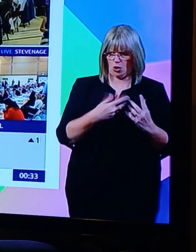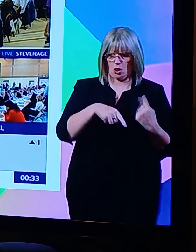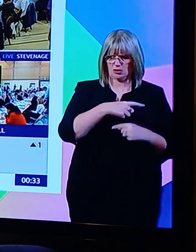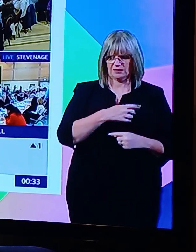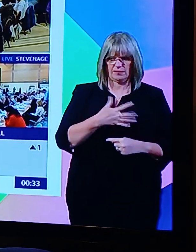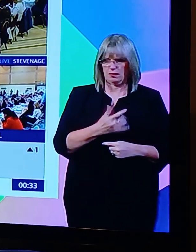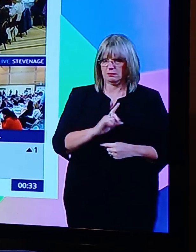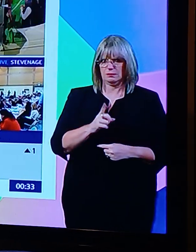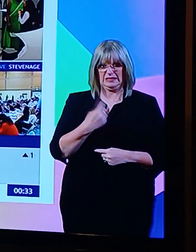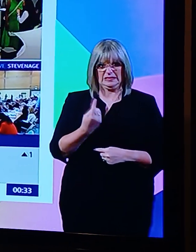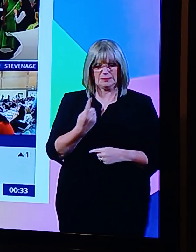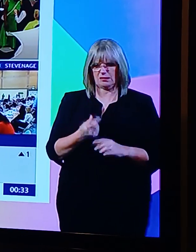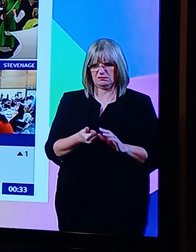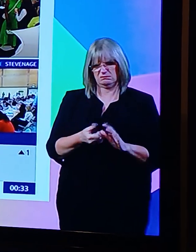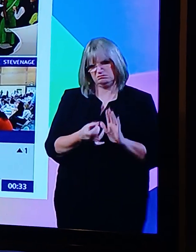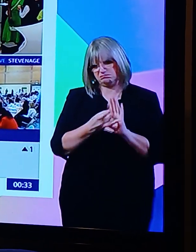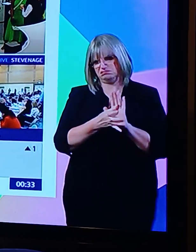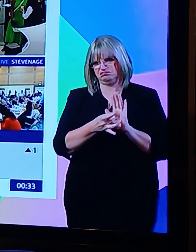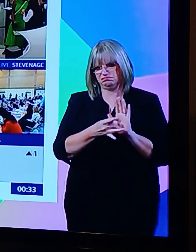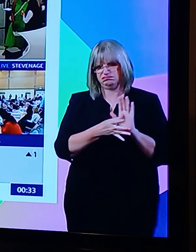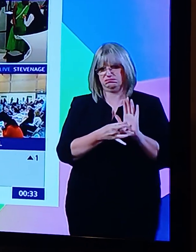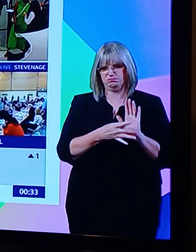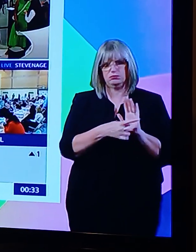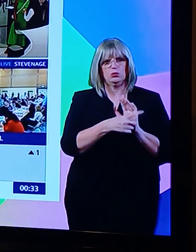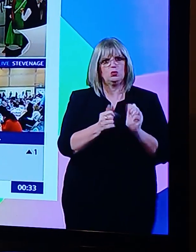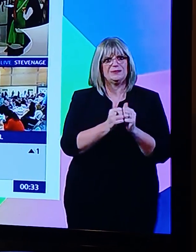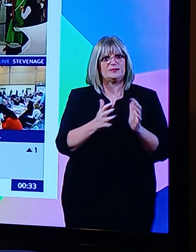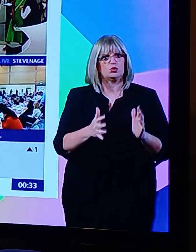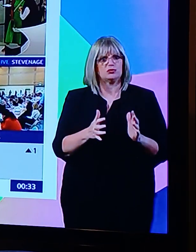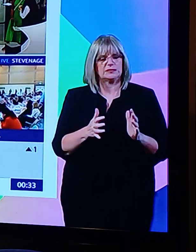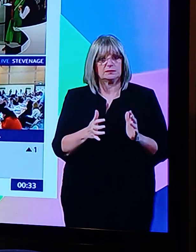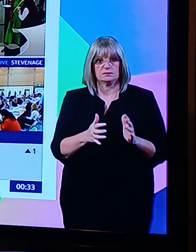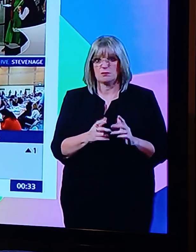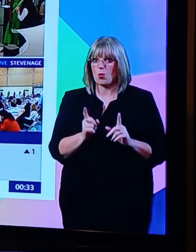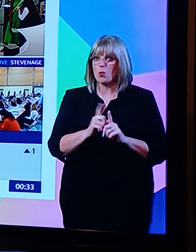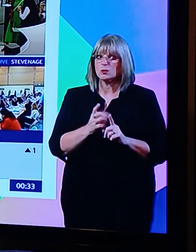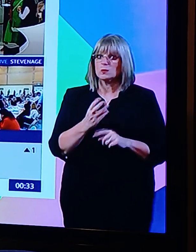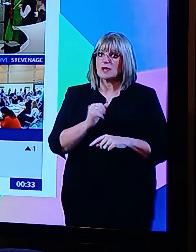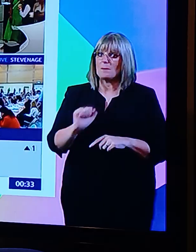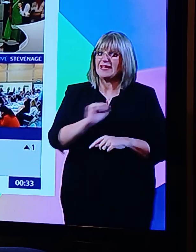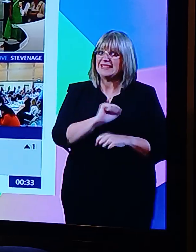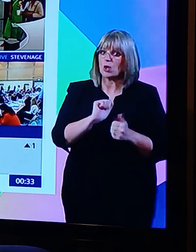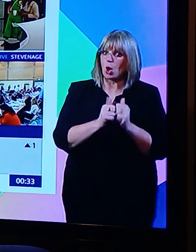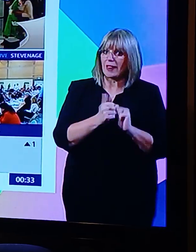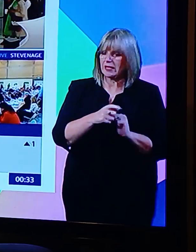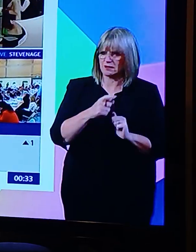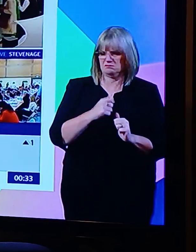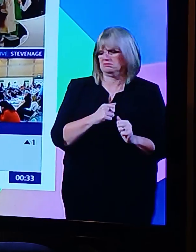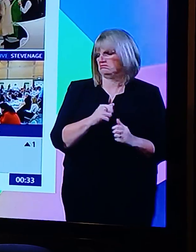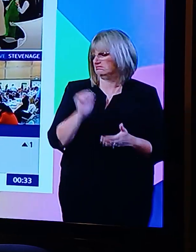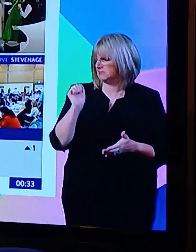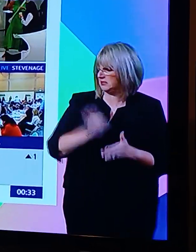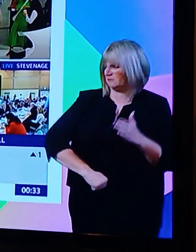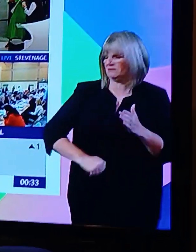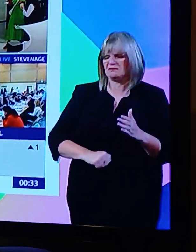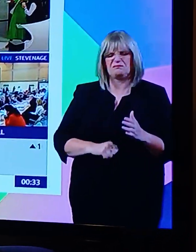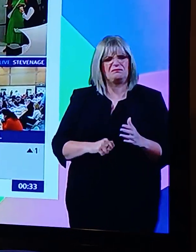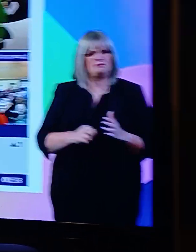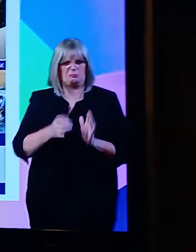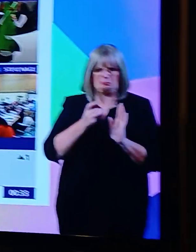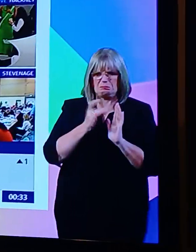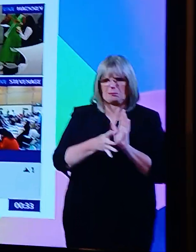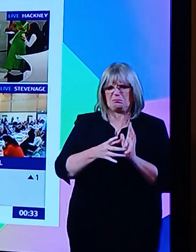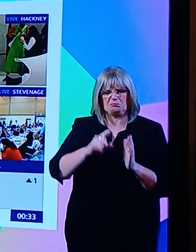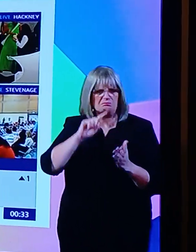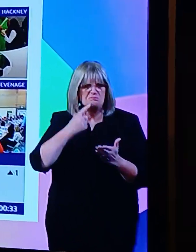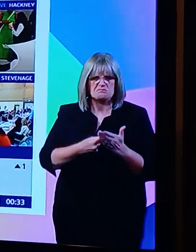booted out people who didn't fancy his agenda. Some of his colleagues also would privately boast about how ruthless he was to do that. And he had to make those decisions in order